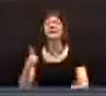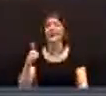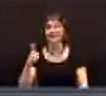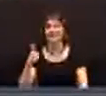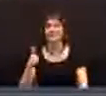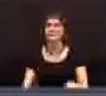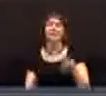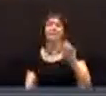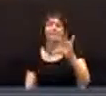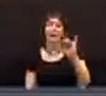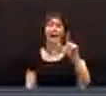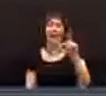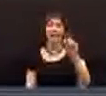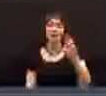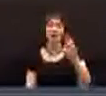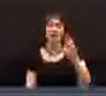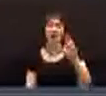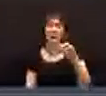Mary Elder.